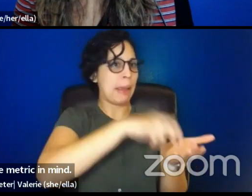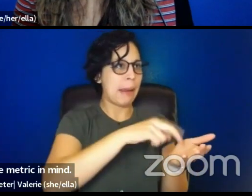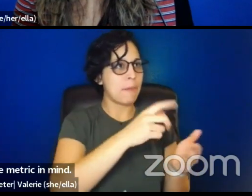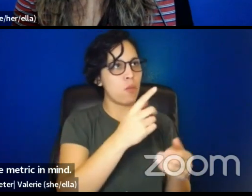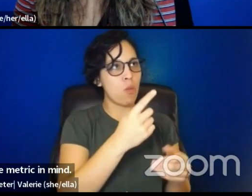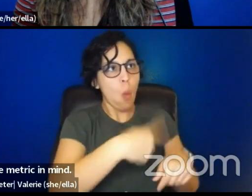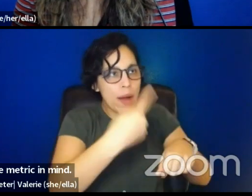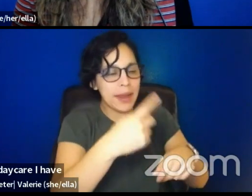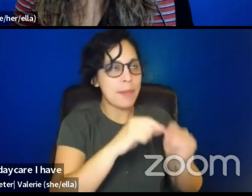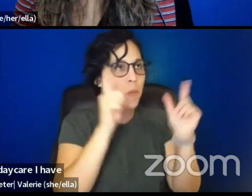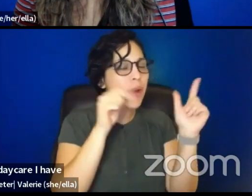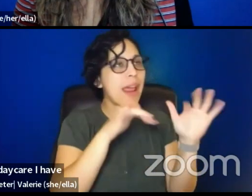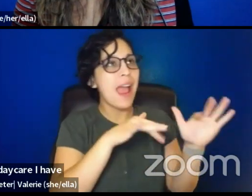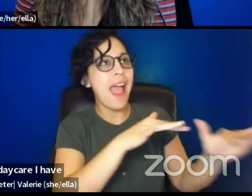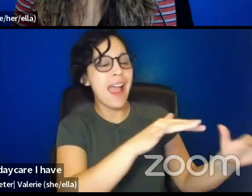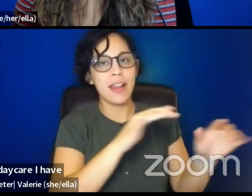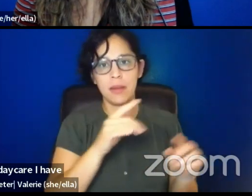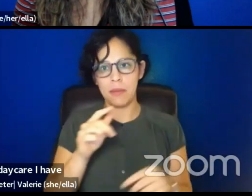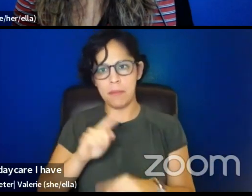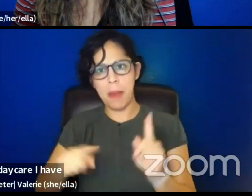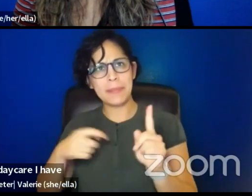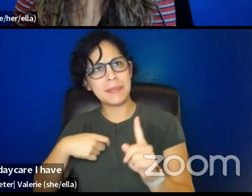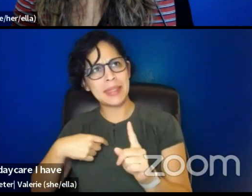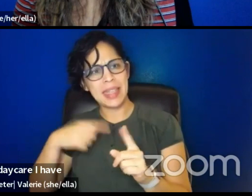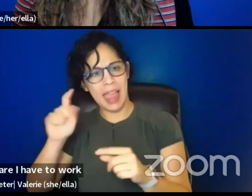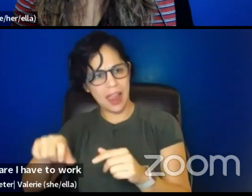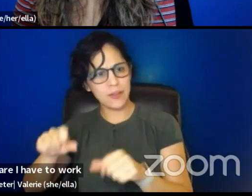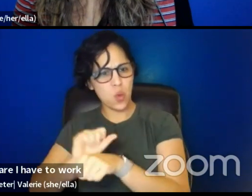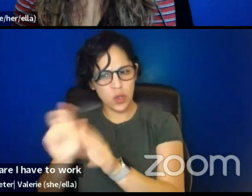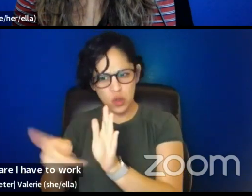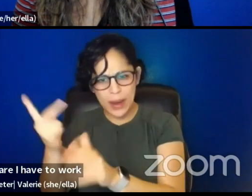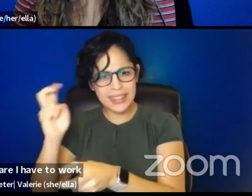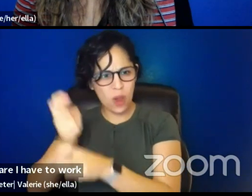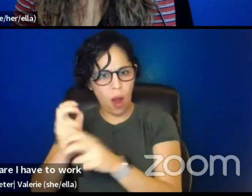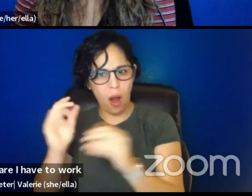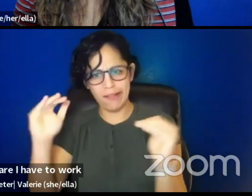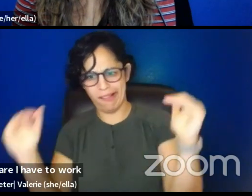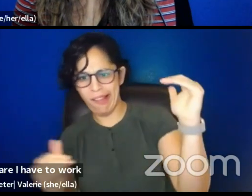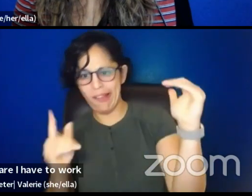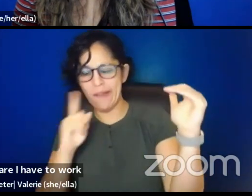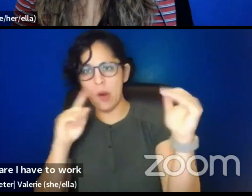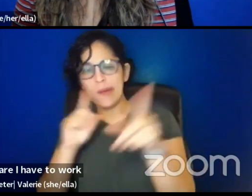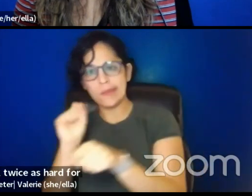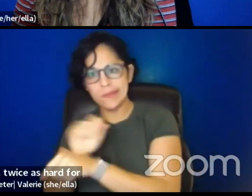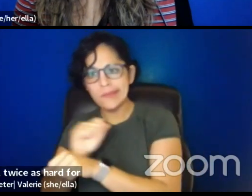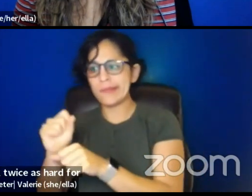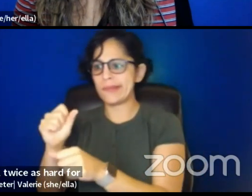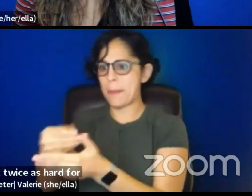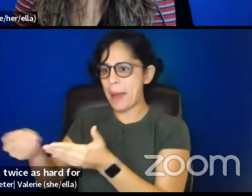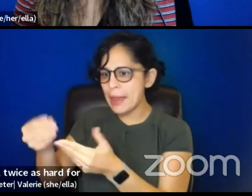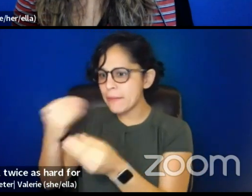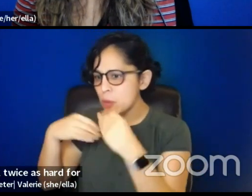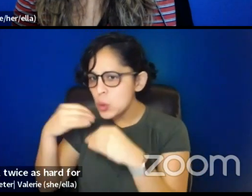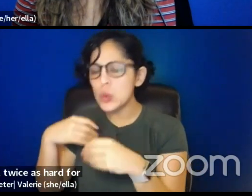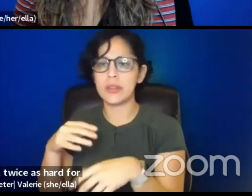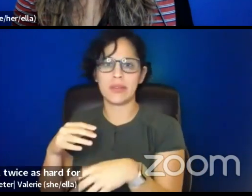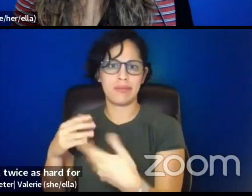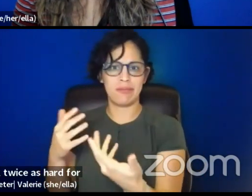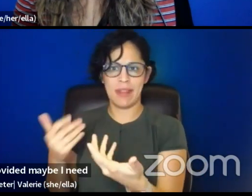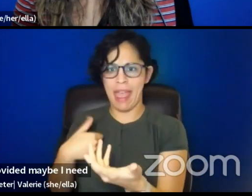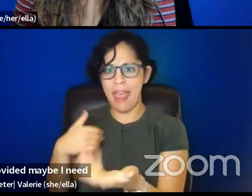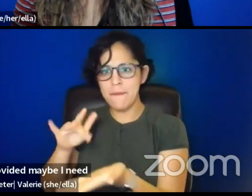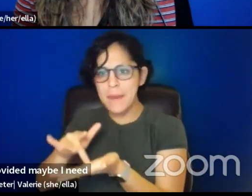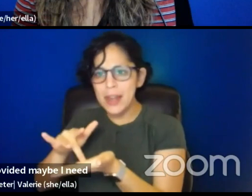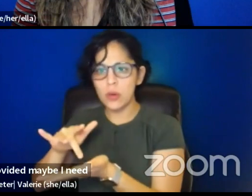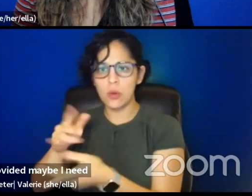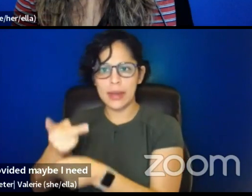daycare. I have to work twice as hard for food. I have to work twice as hard for medical care. If those two jobs even provide it, maybe I need a